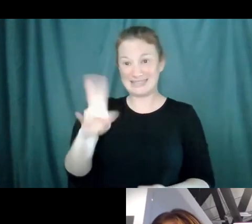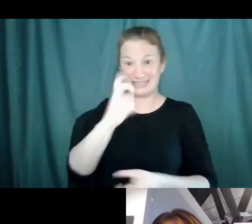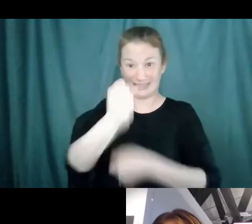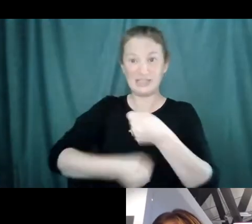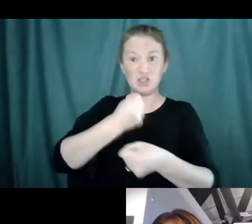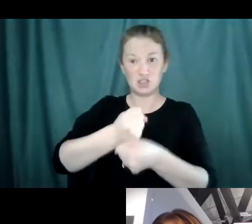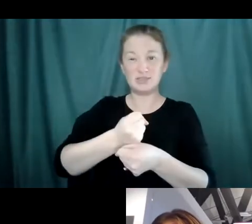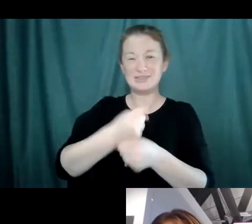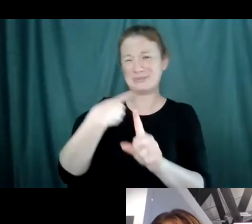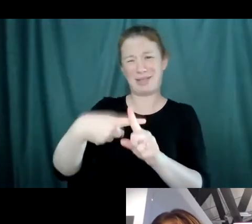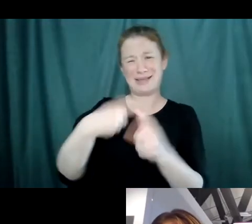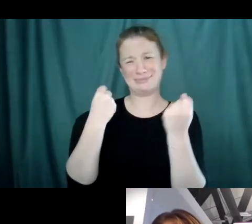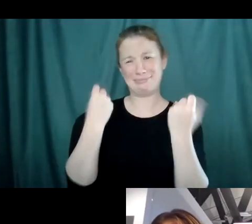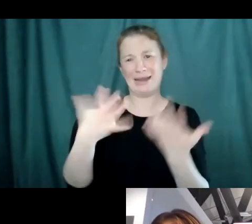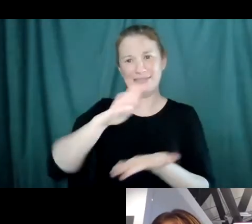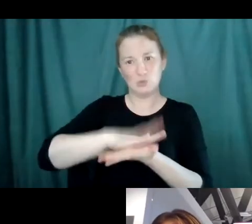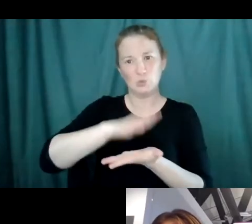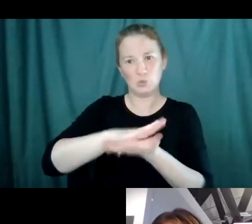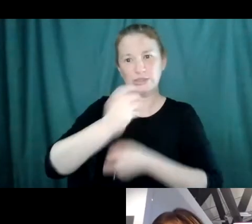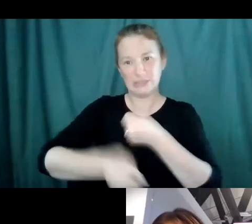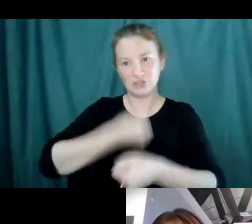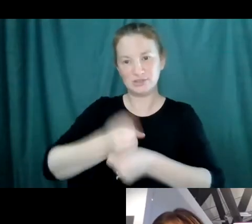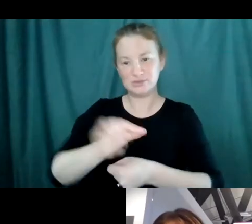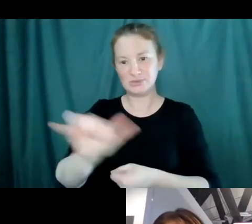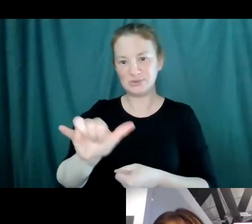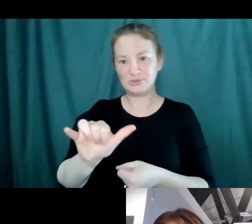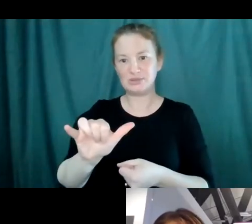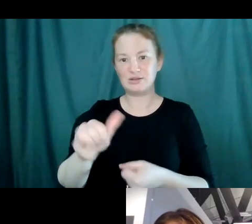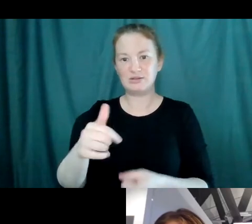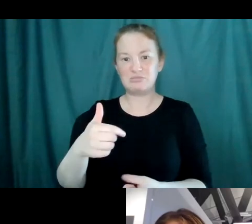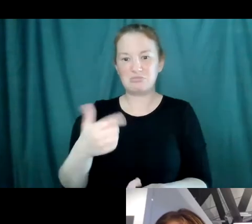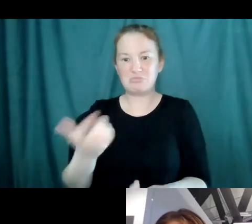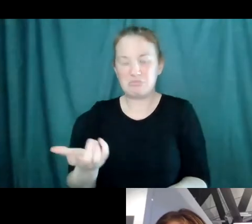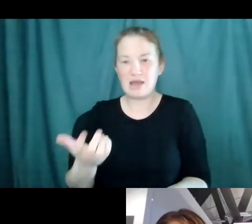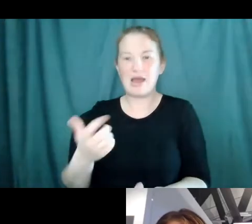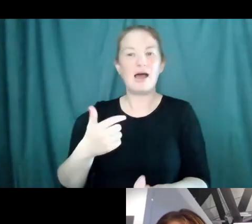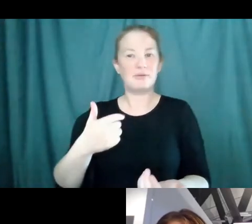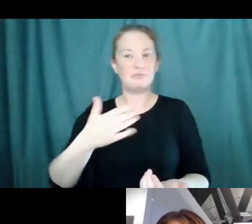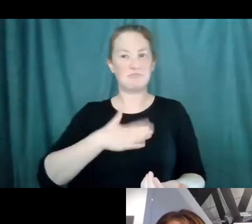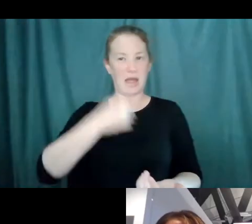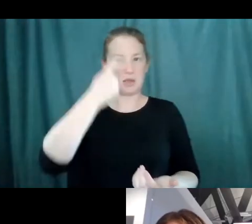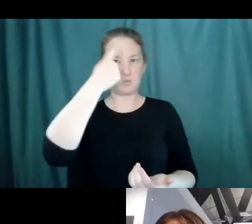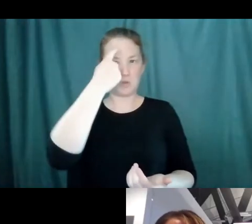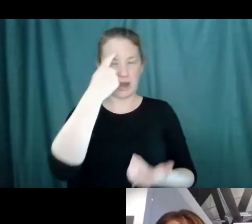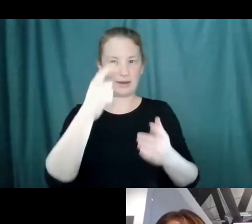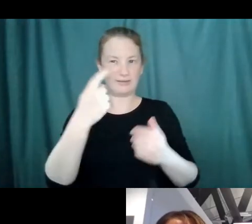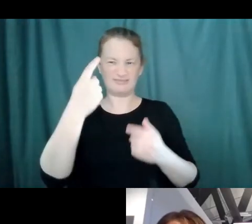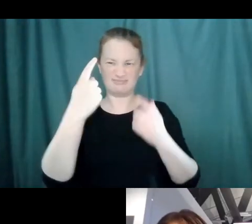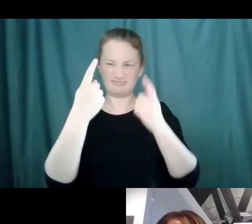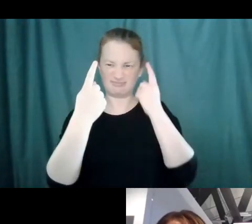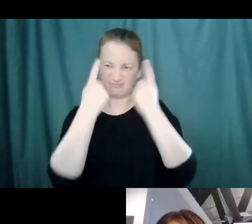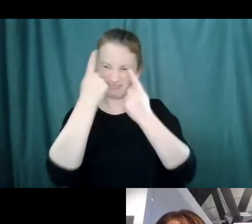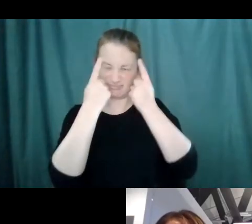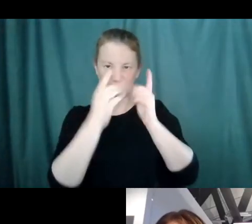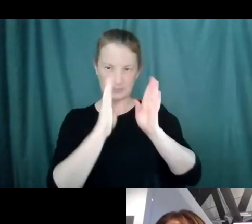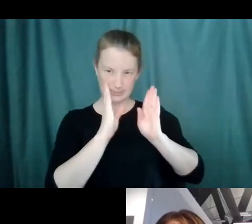plus a lot of schooling. And I have ways that I think you think differently. And if we are going